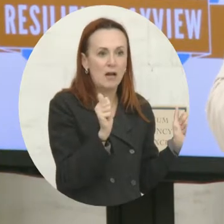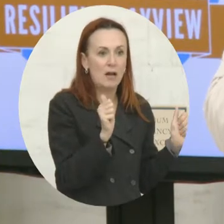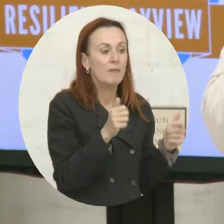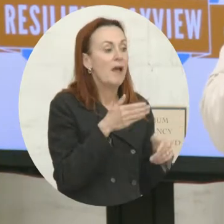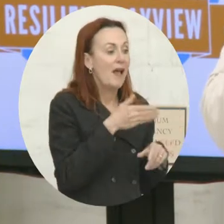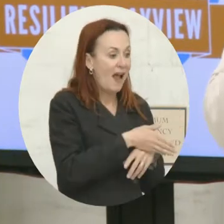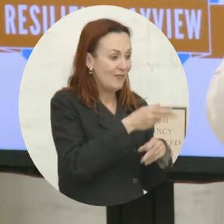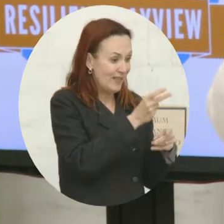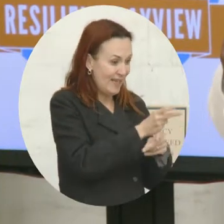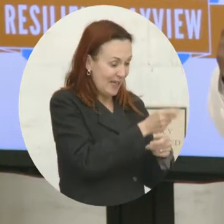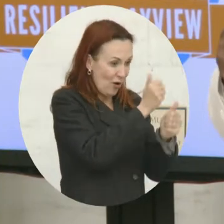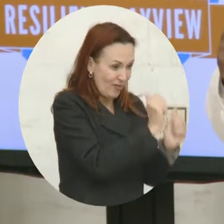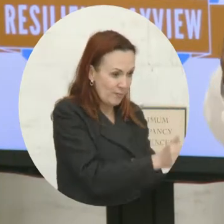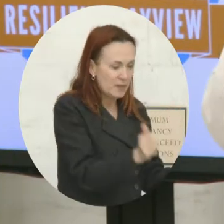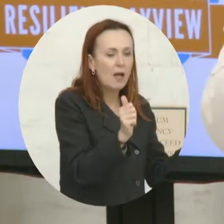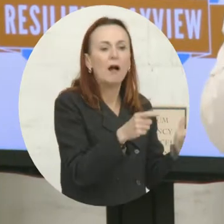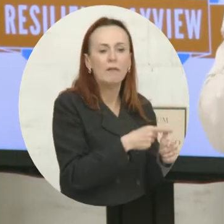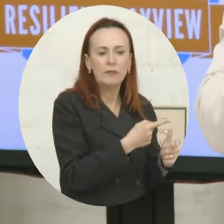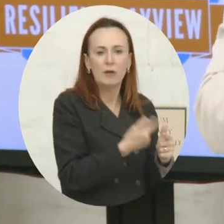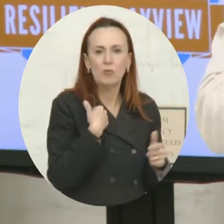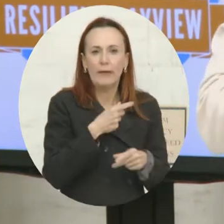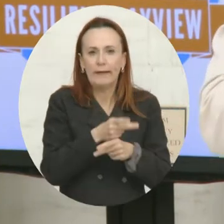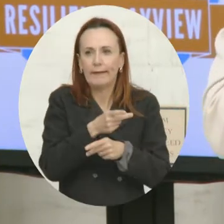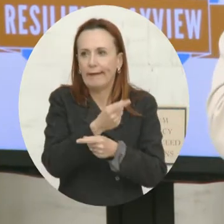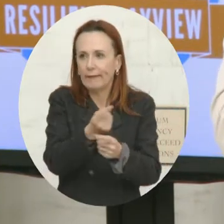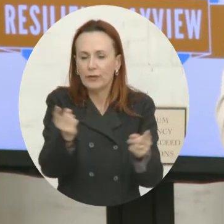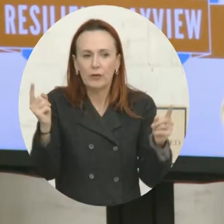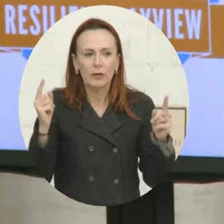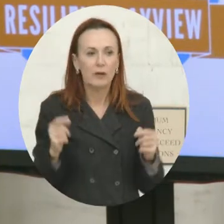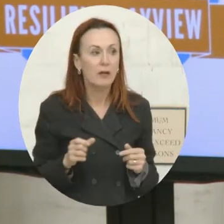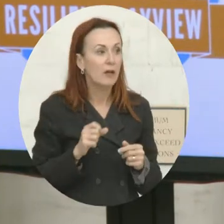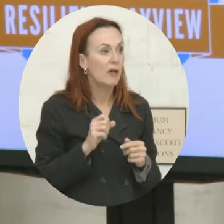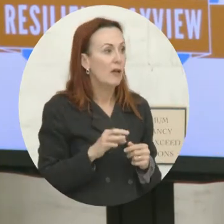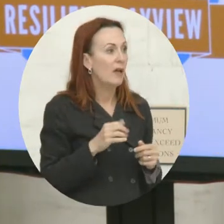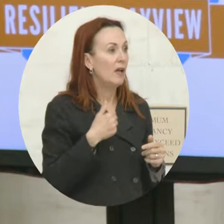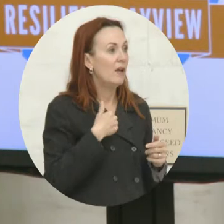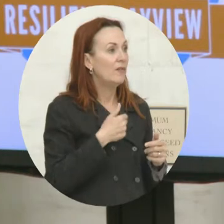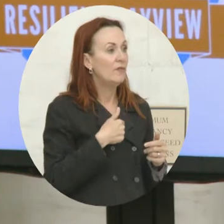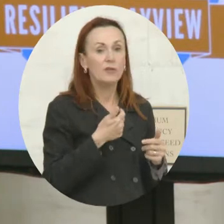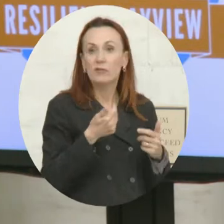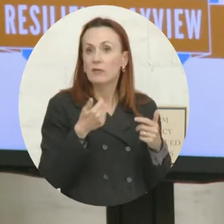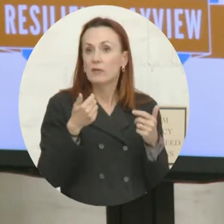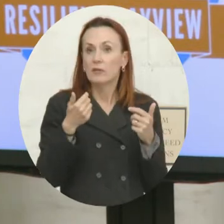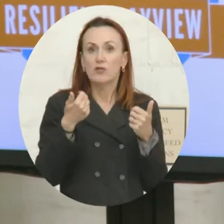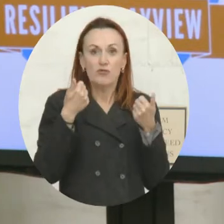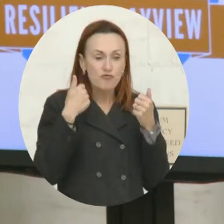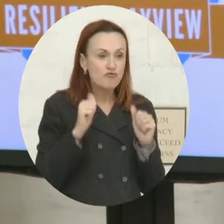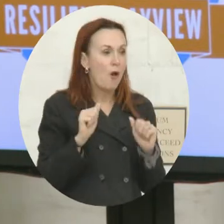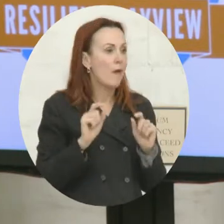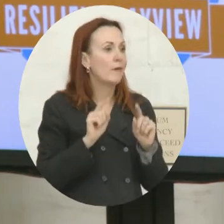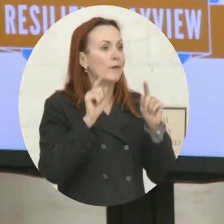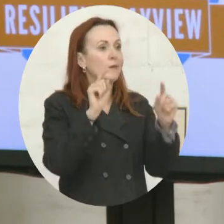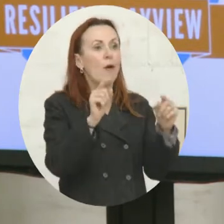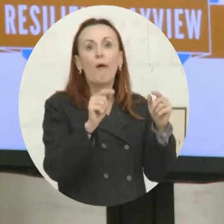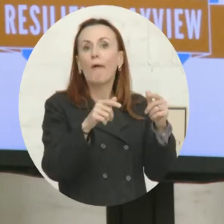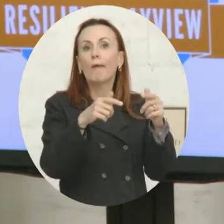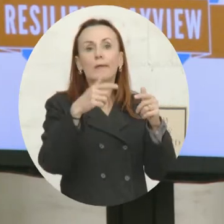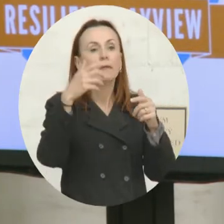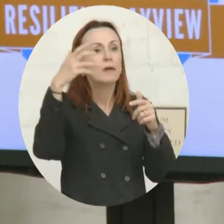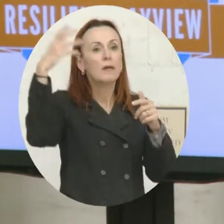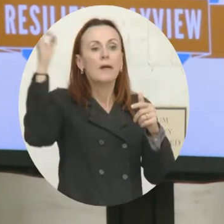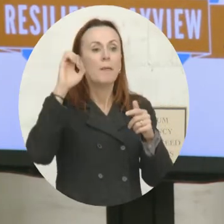of you. When you come to our community trying to get back over the bridge and don't have a way to go, come let's stay at one of our churches, our congregation.